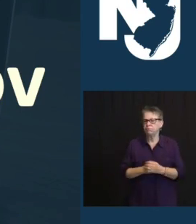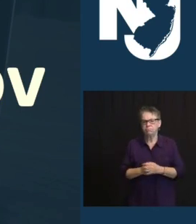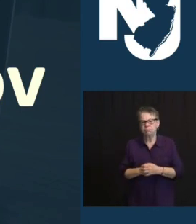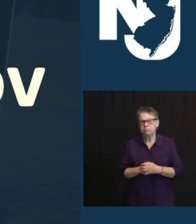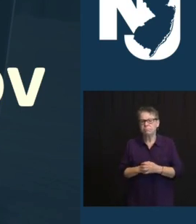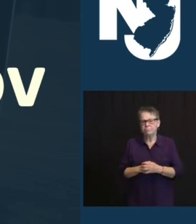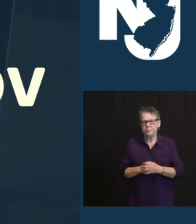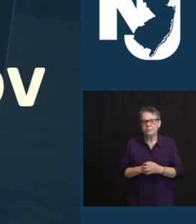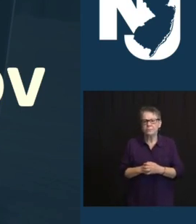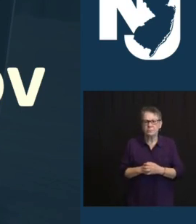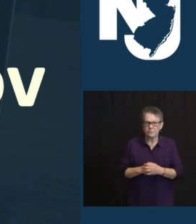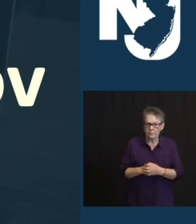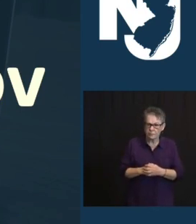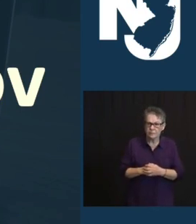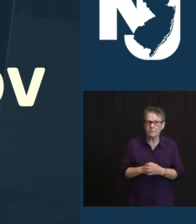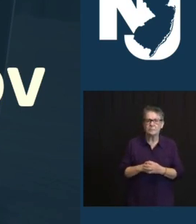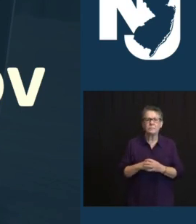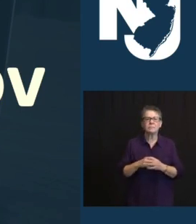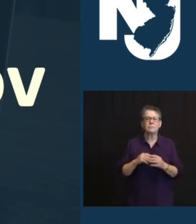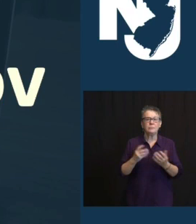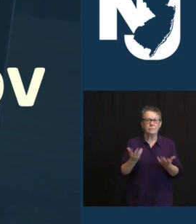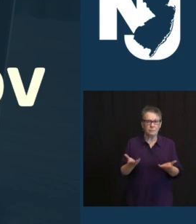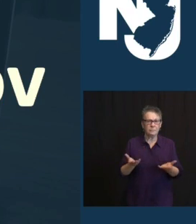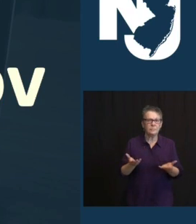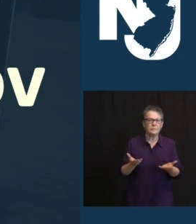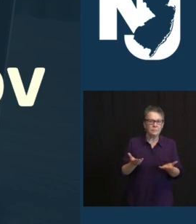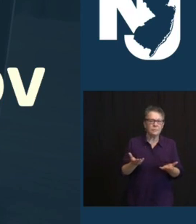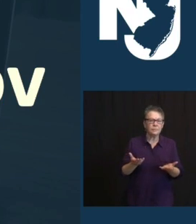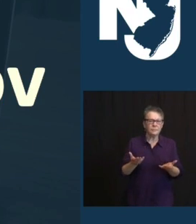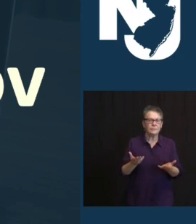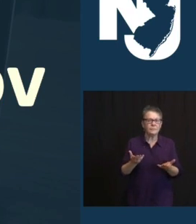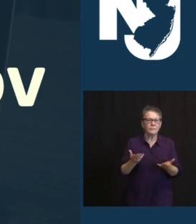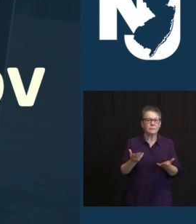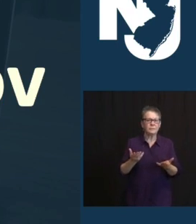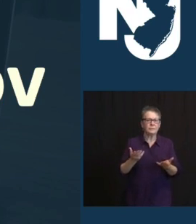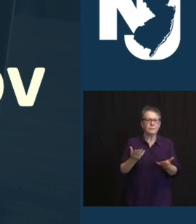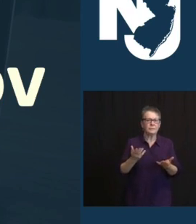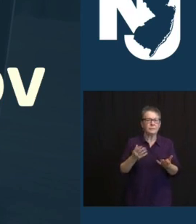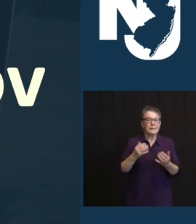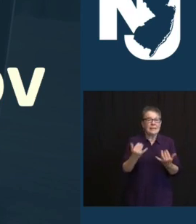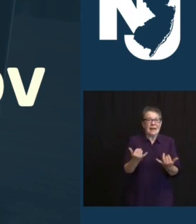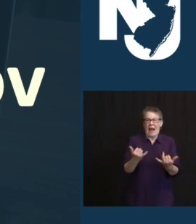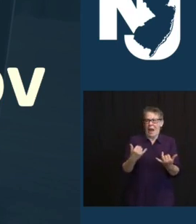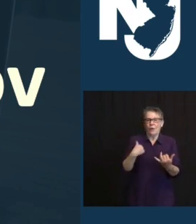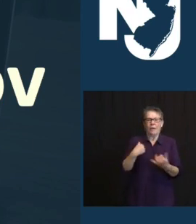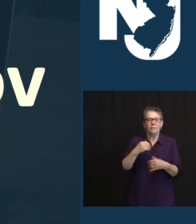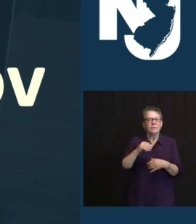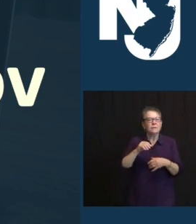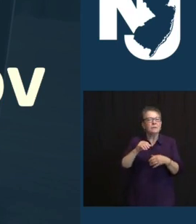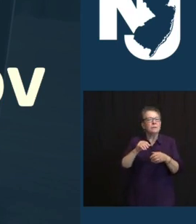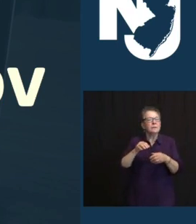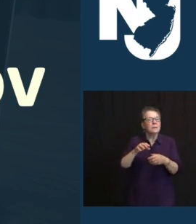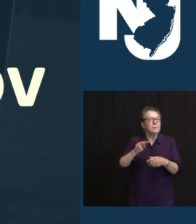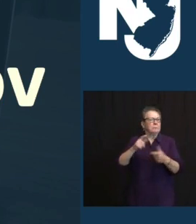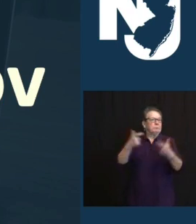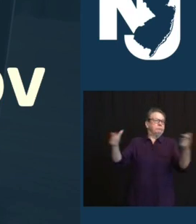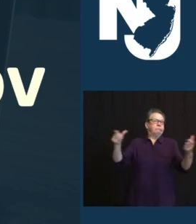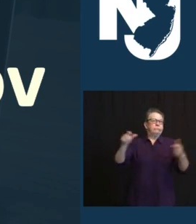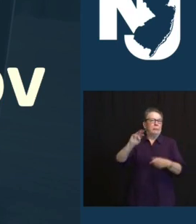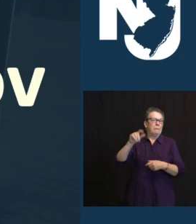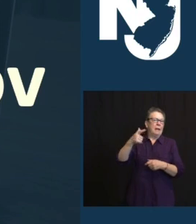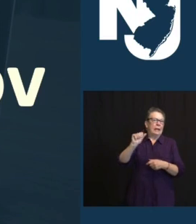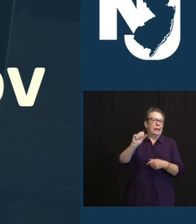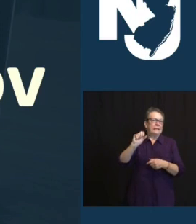THAT WE HAVE IN PLACE WITH OUR SIX VACCINE MEGASITES LEADING THE WAY IN ADMINISTERING THOUSANDS OF DOSES PER DAY. NOW,